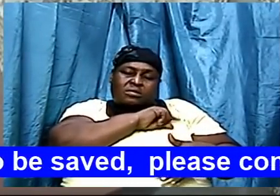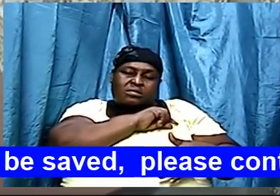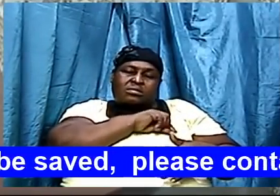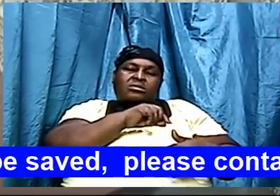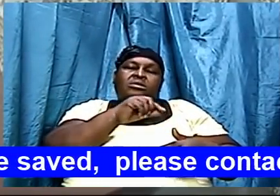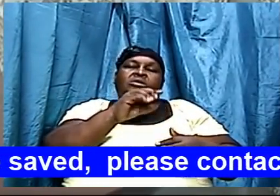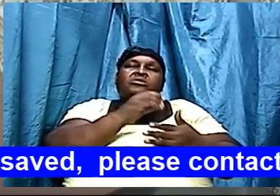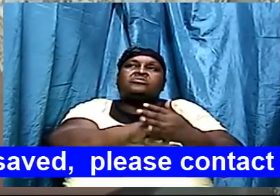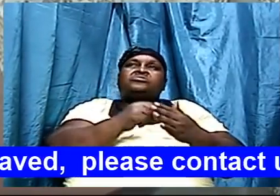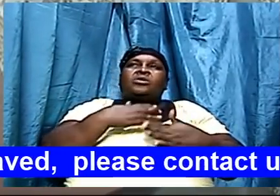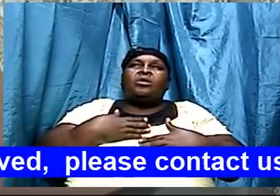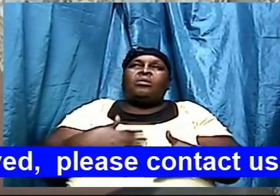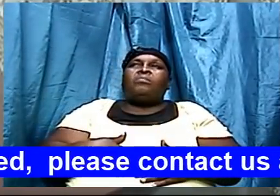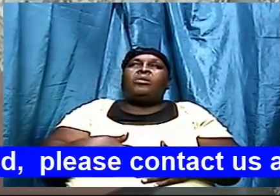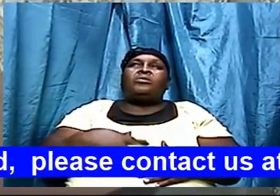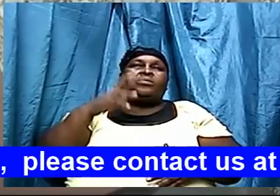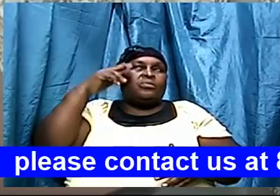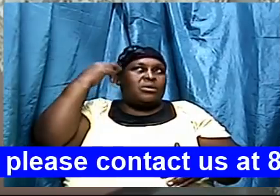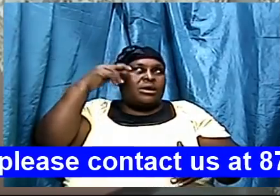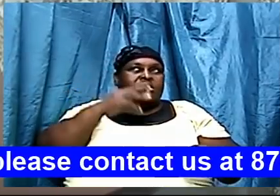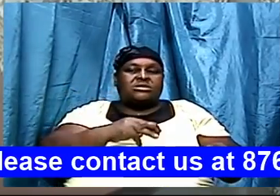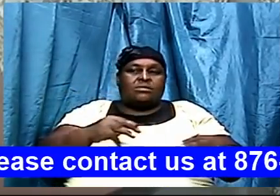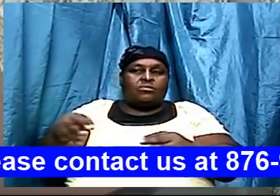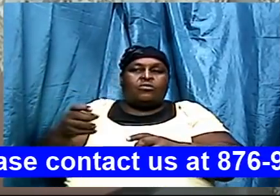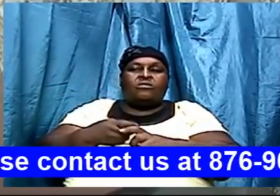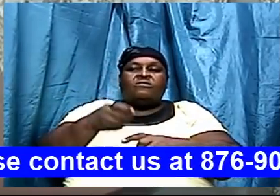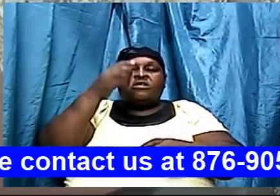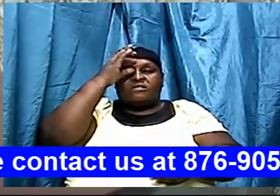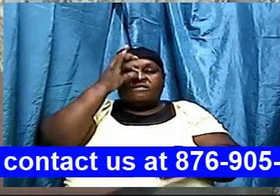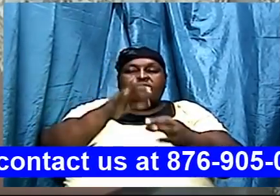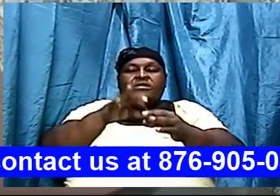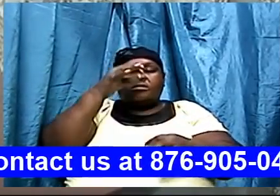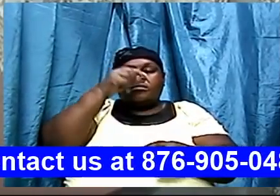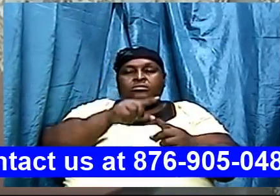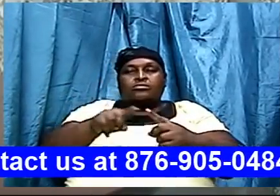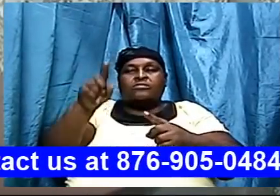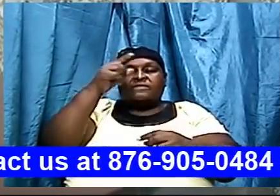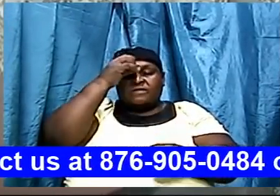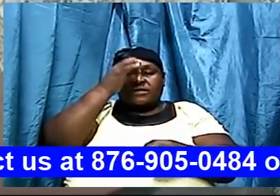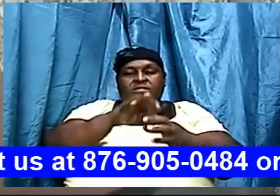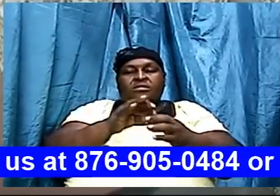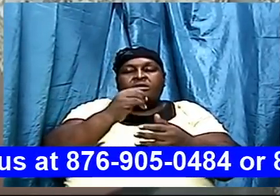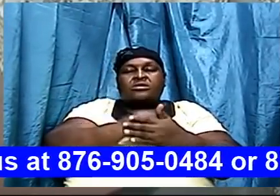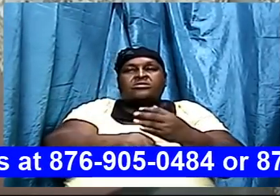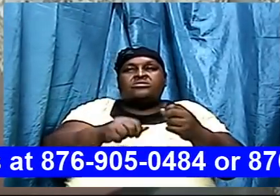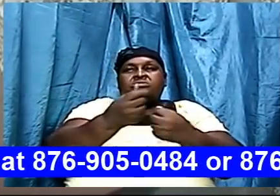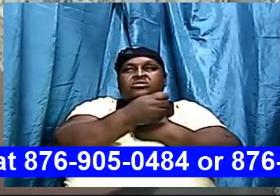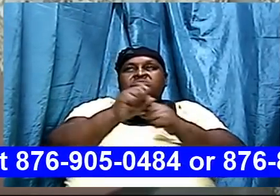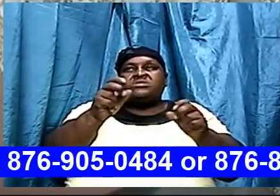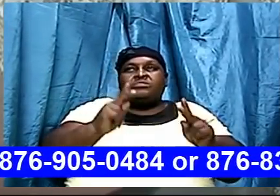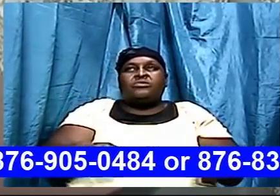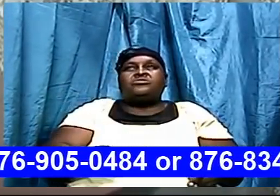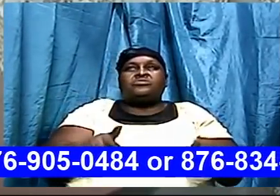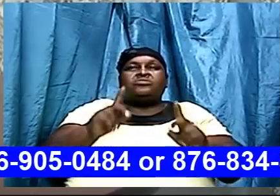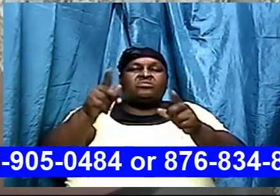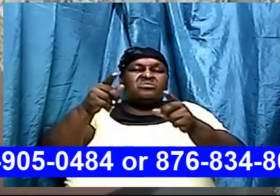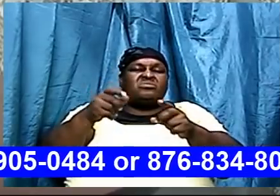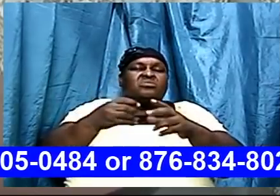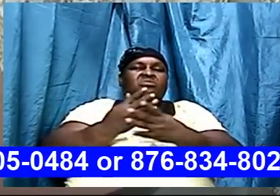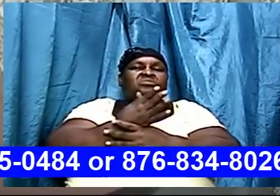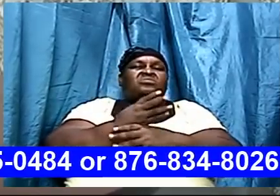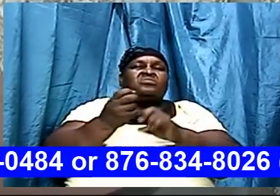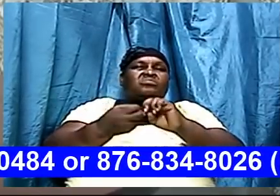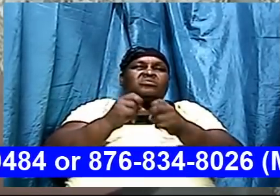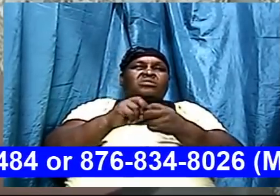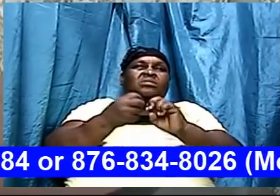to faith somebody will realize that God is still in their corner some saved person will realize who is going through situations and troubles